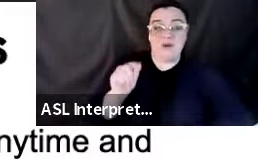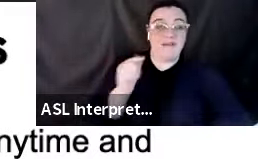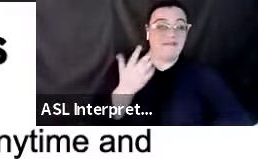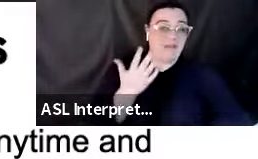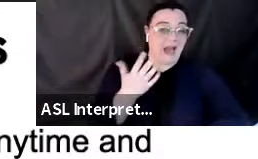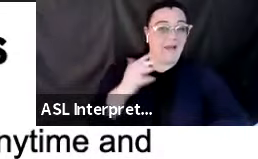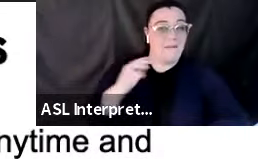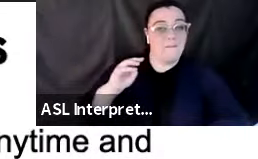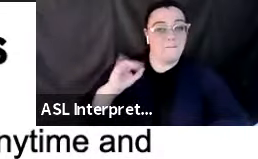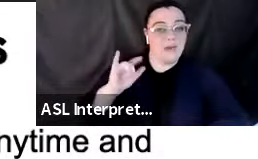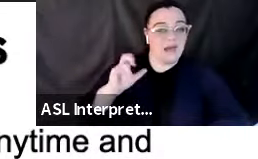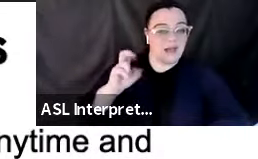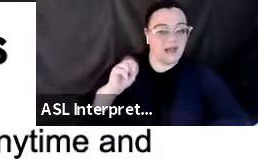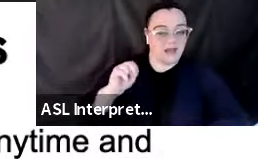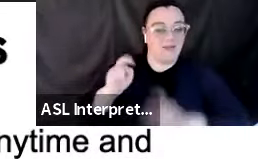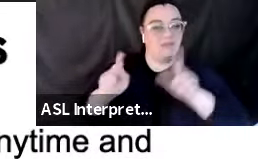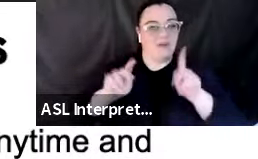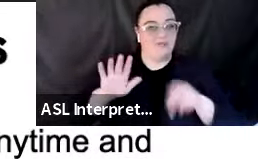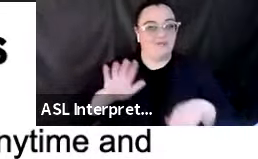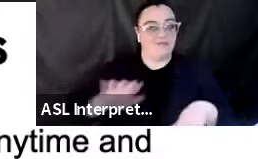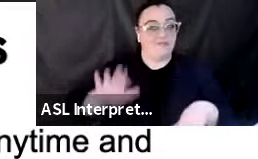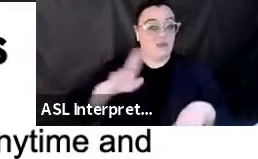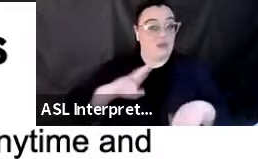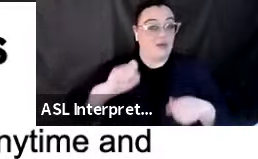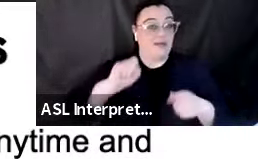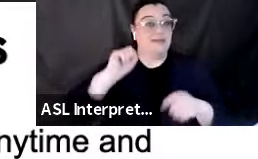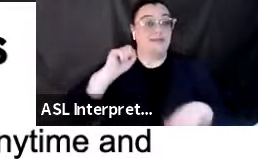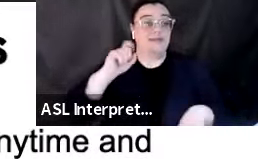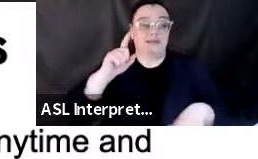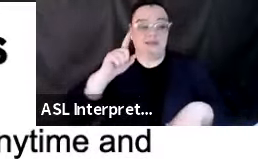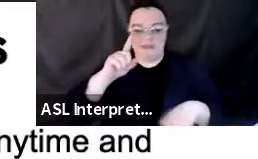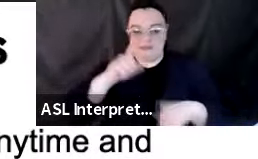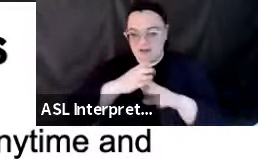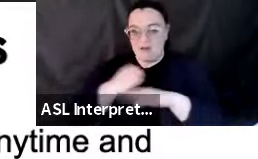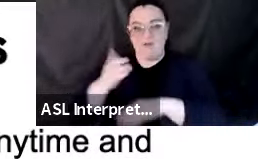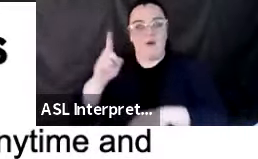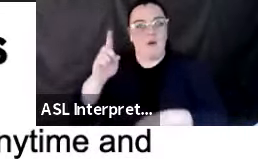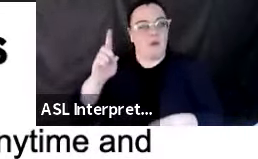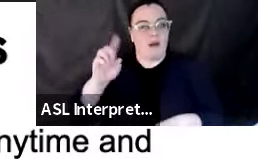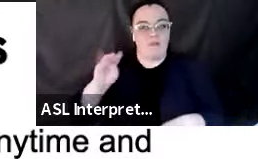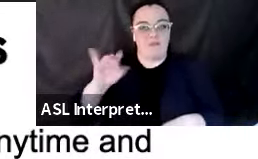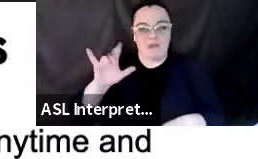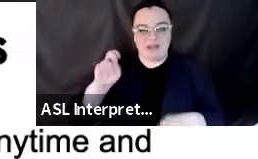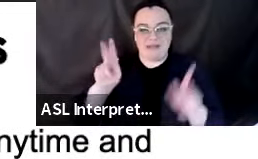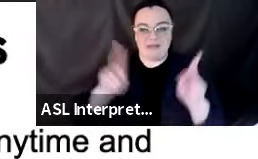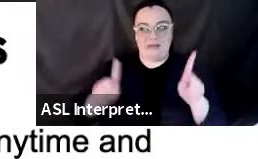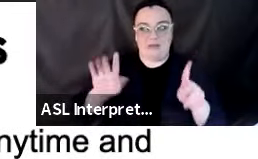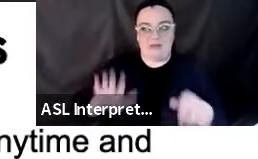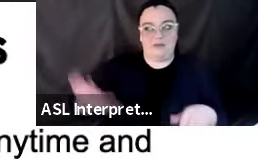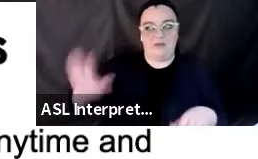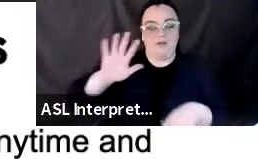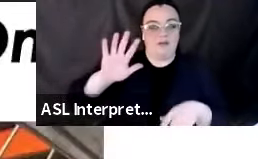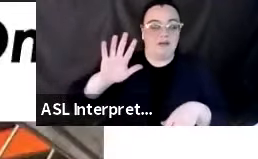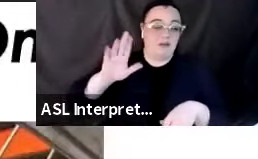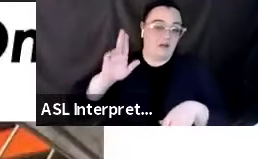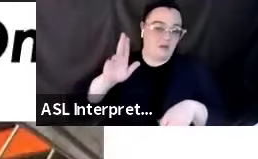and over 31 million or so people worldwide this year participating. Not all today, but many today.